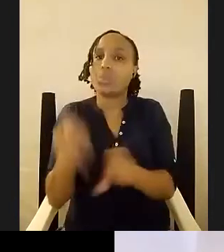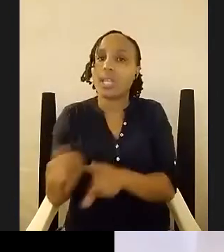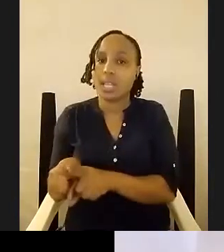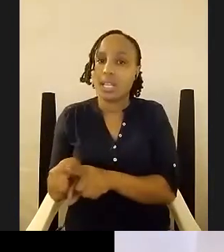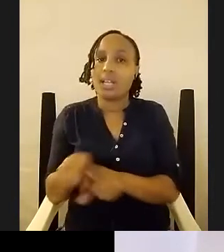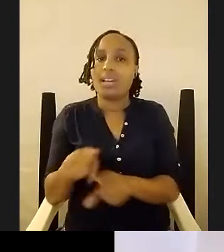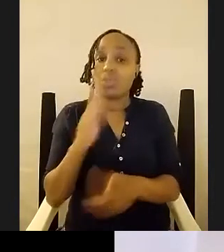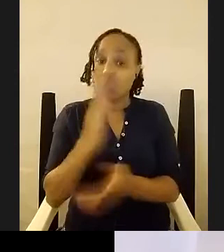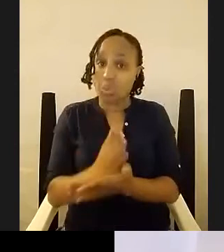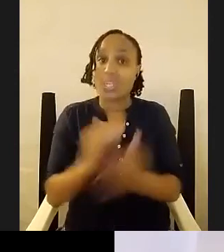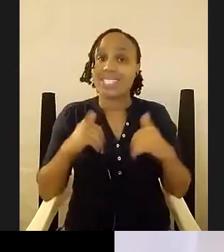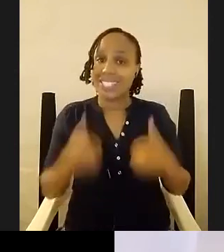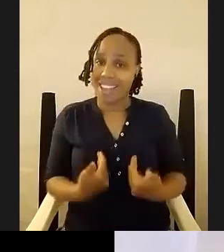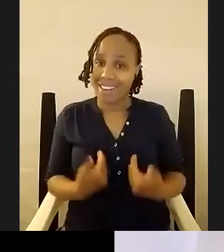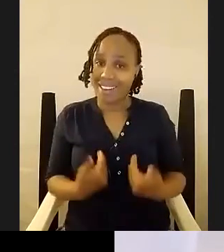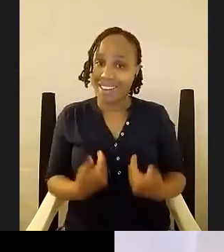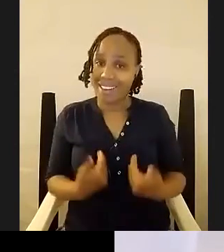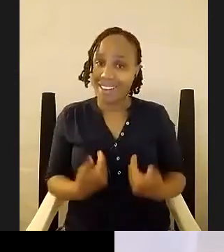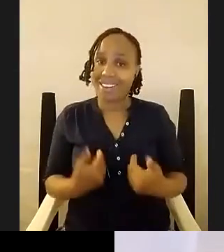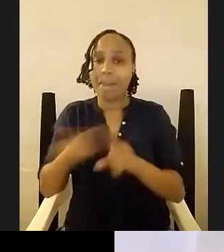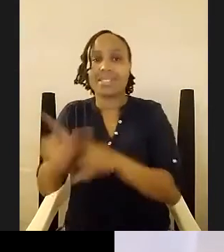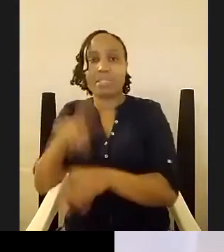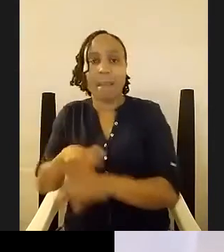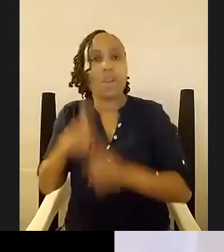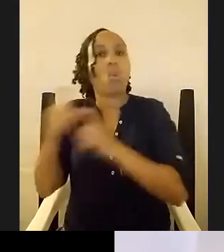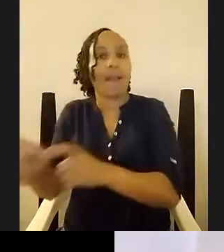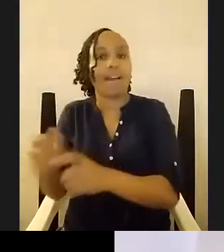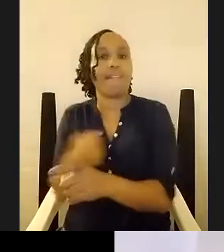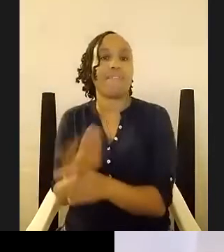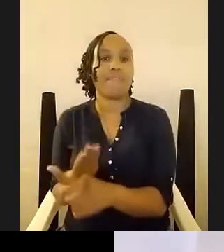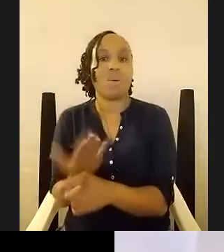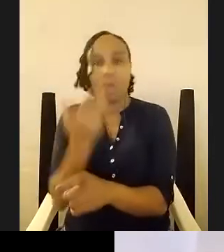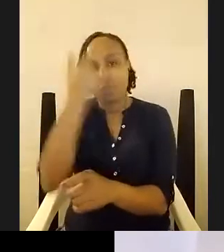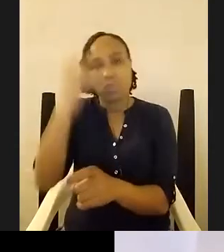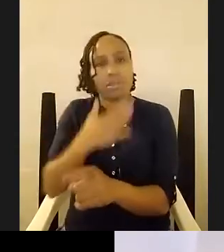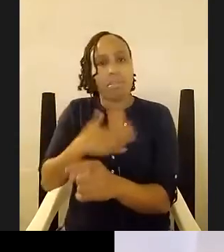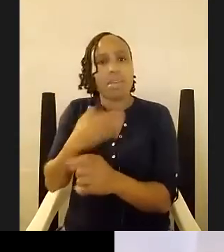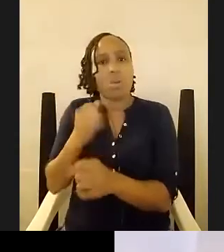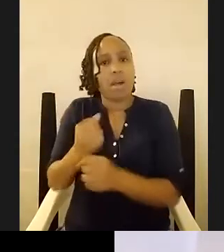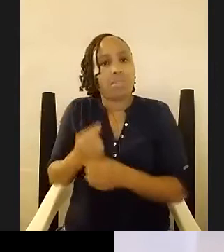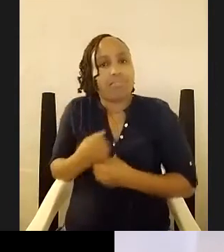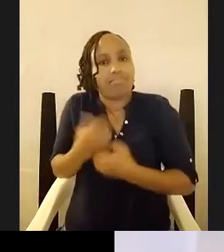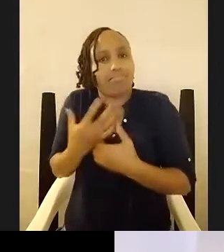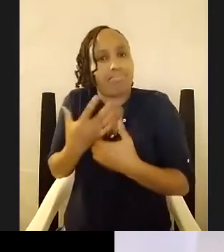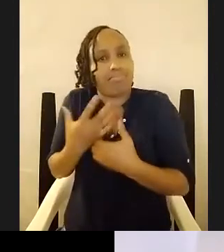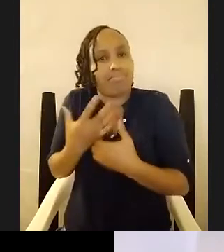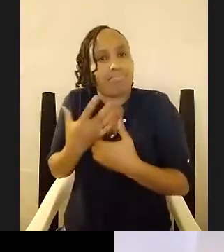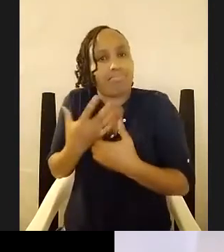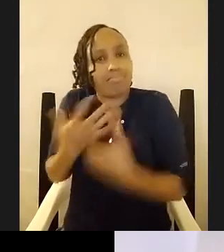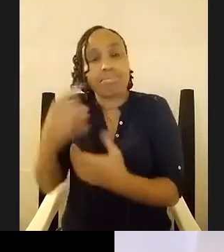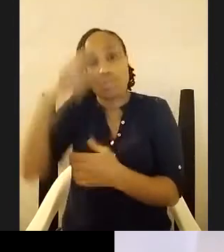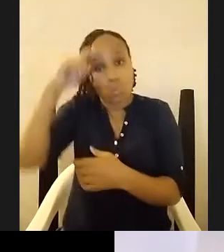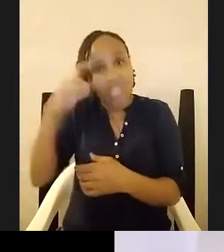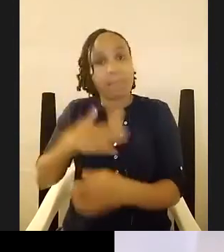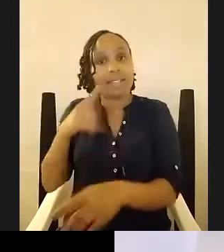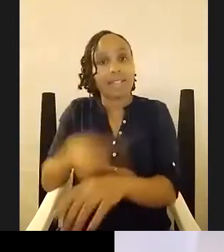is also rewarding because i know it is all of my own work this is my sweat this is my time this is a career that i want to